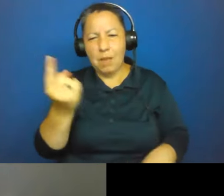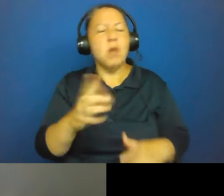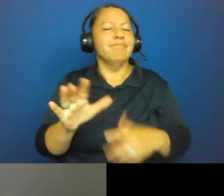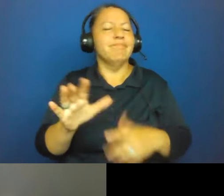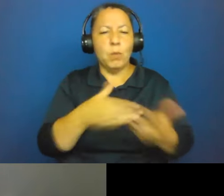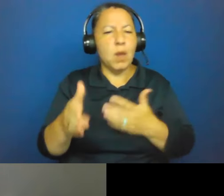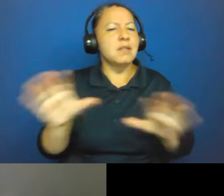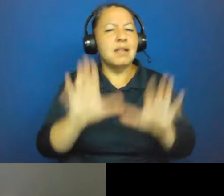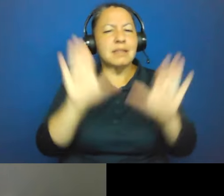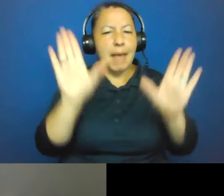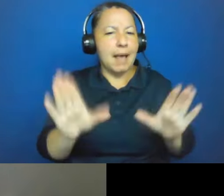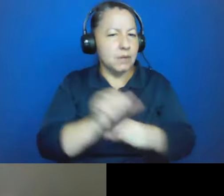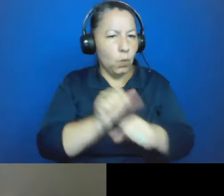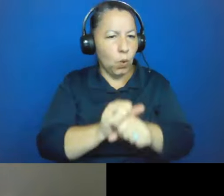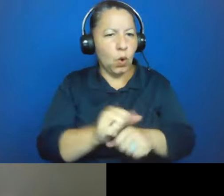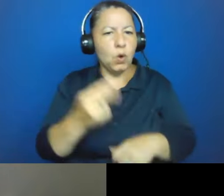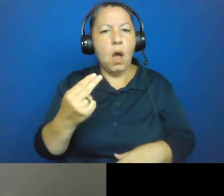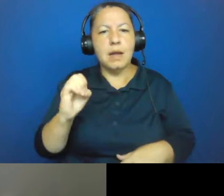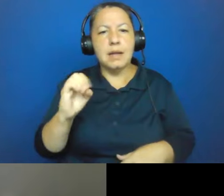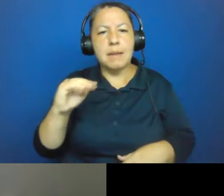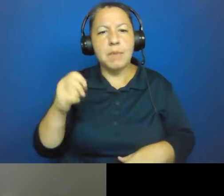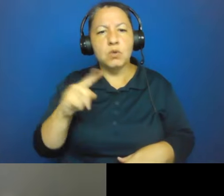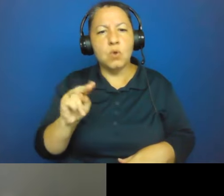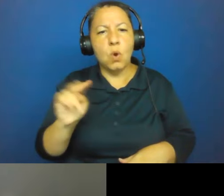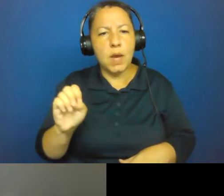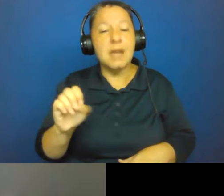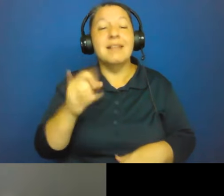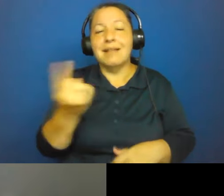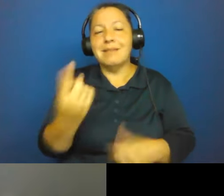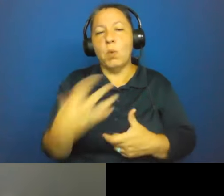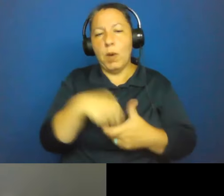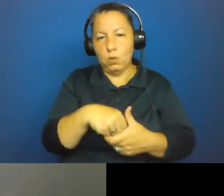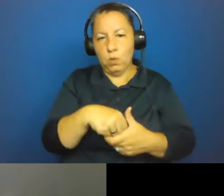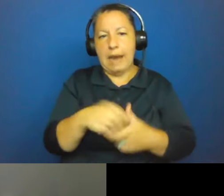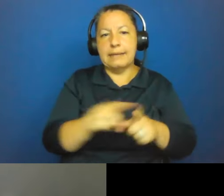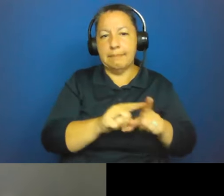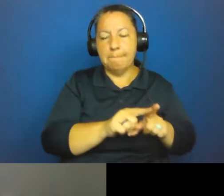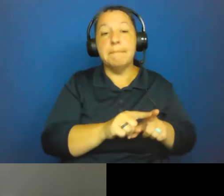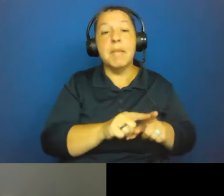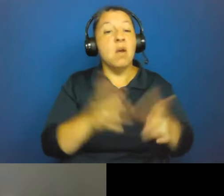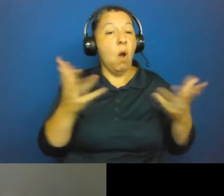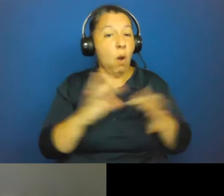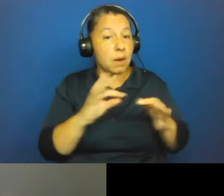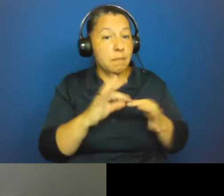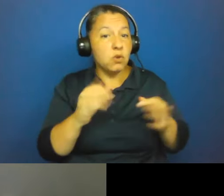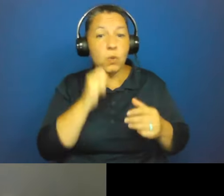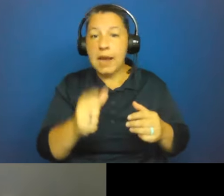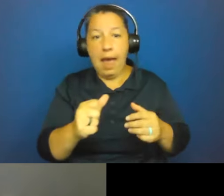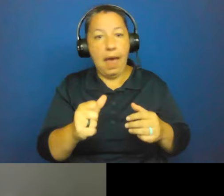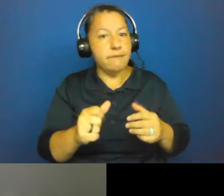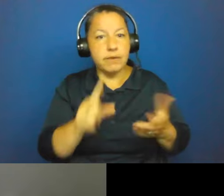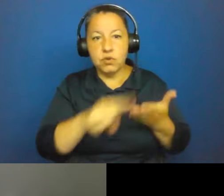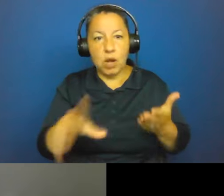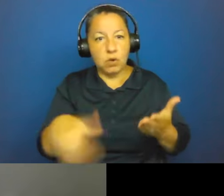other colleagues who work very closely on that. And that's something that we're integrating as well. As I mentioned to you, we haven't looked at all of the sites. I didn't touch